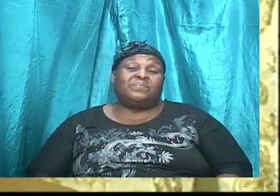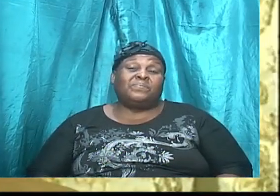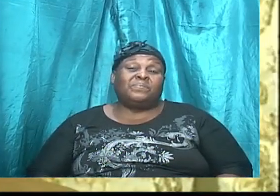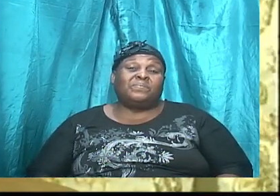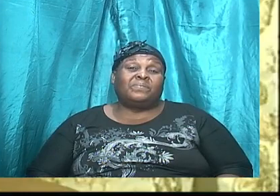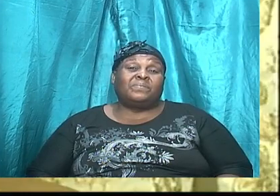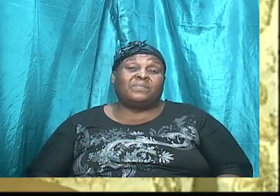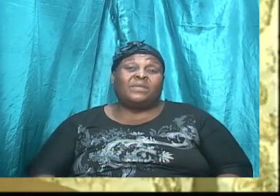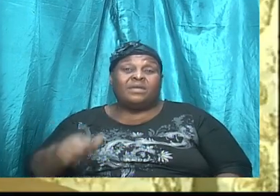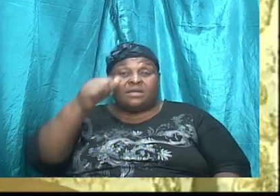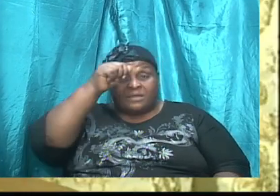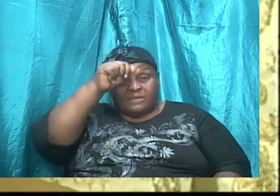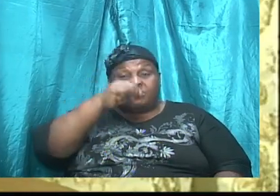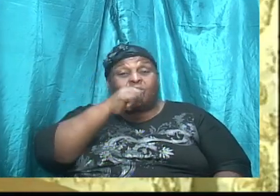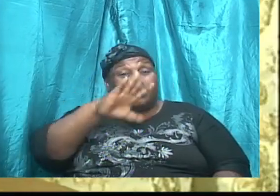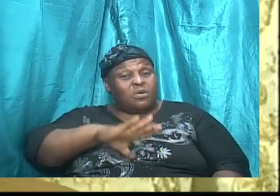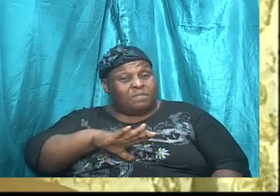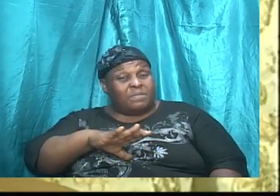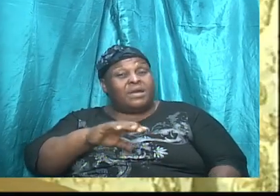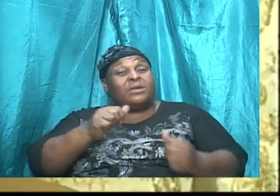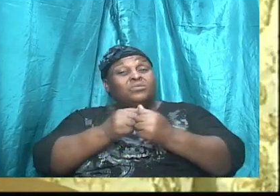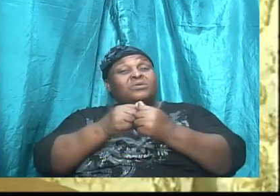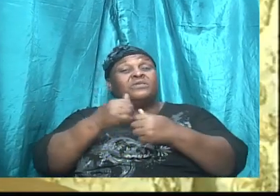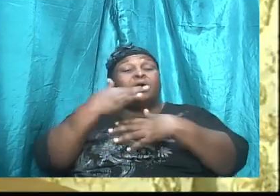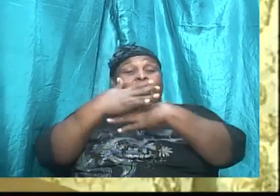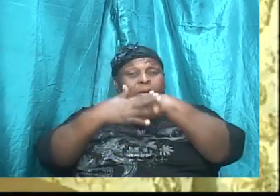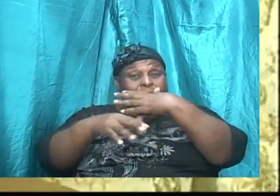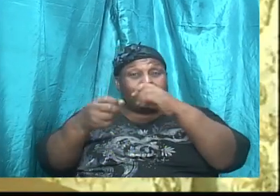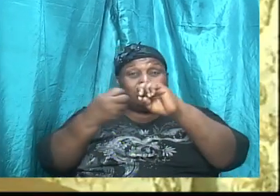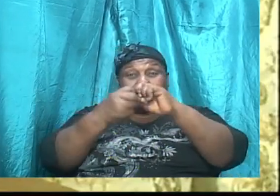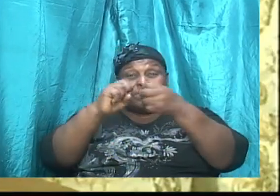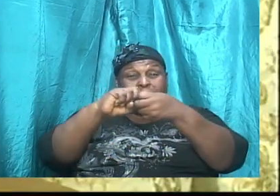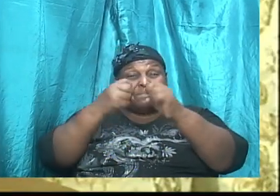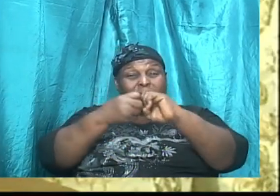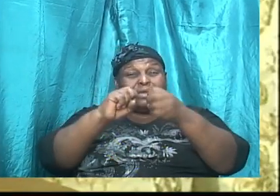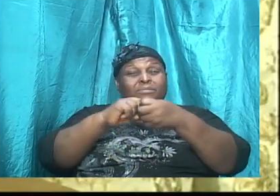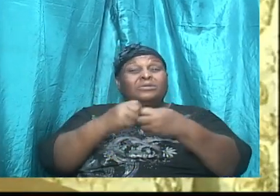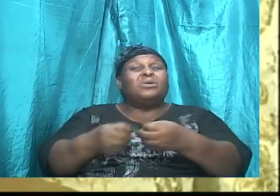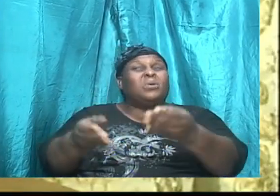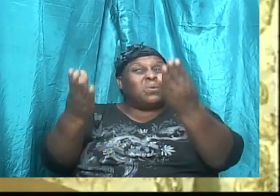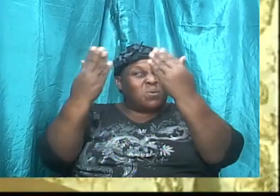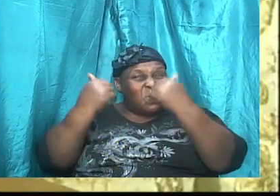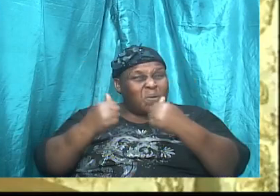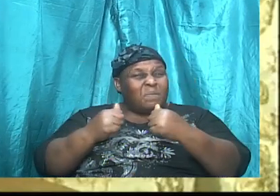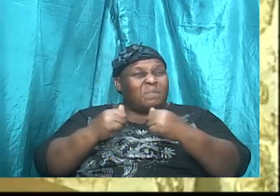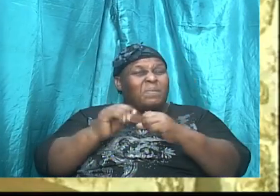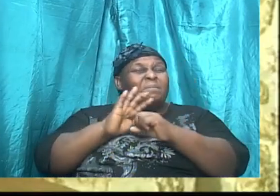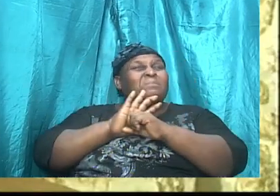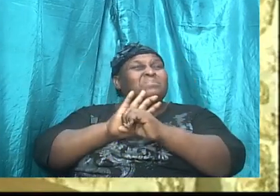known, she came and she, the Bible says she pressed her way